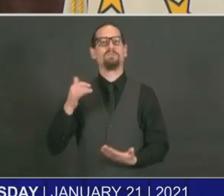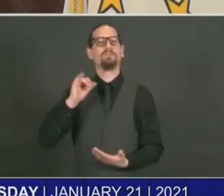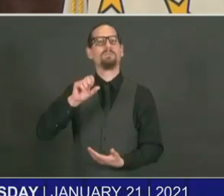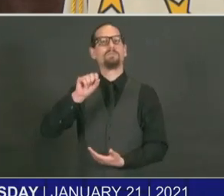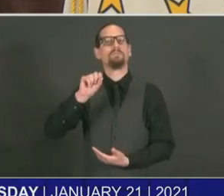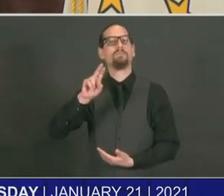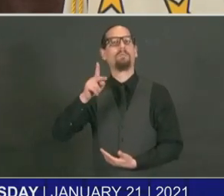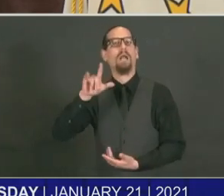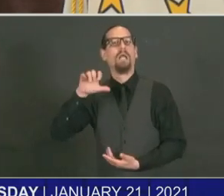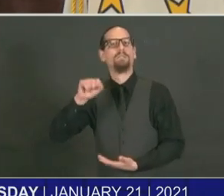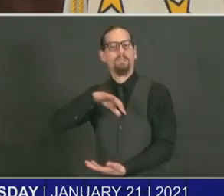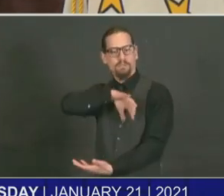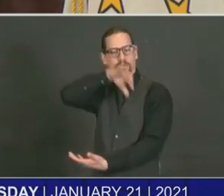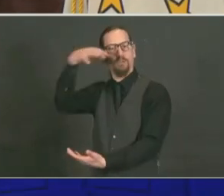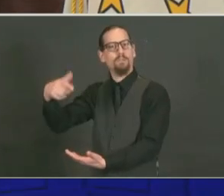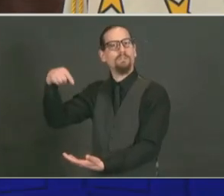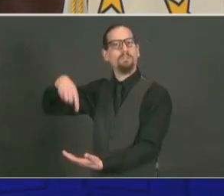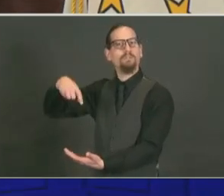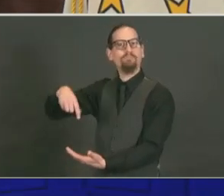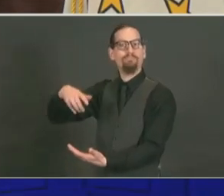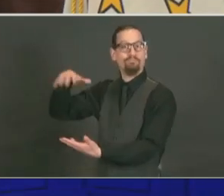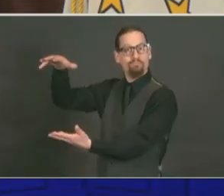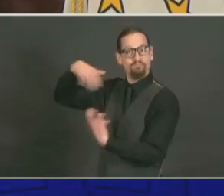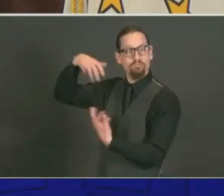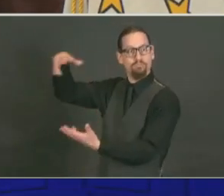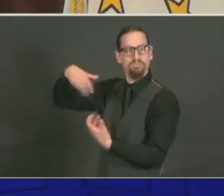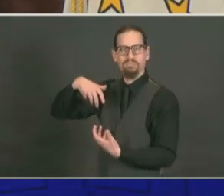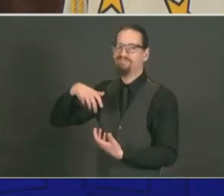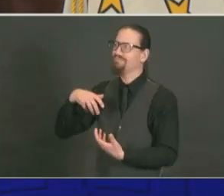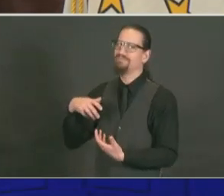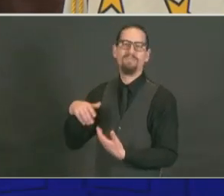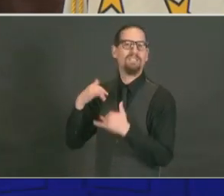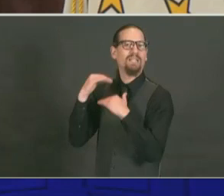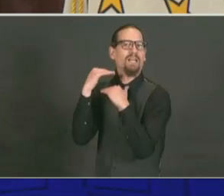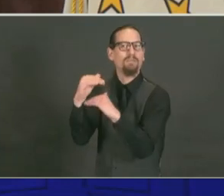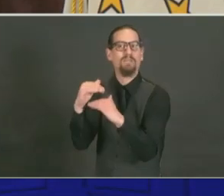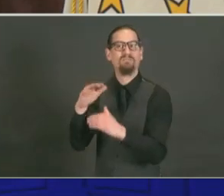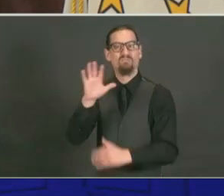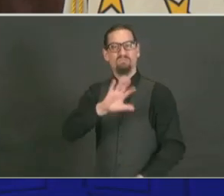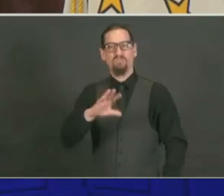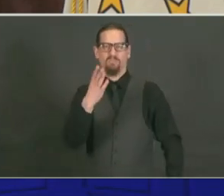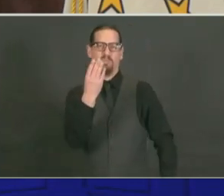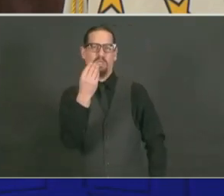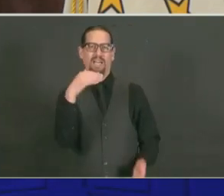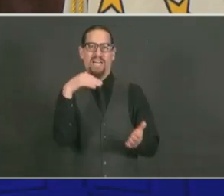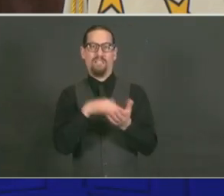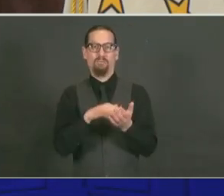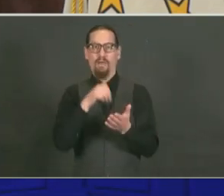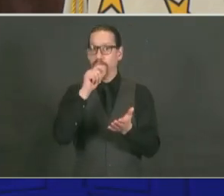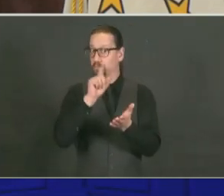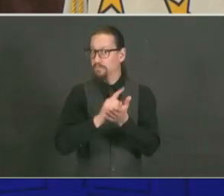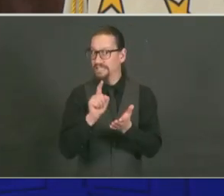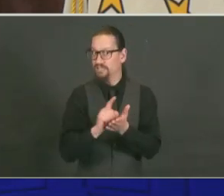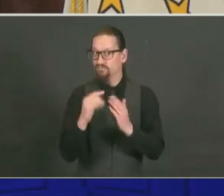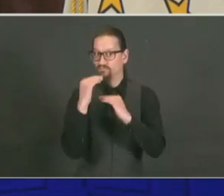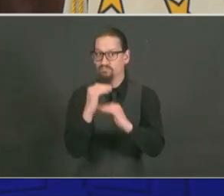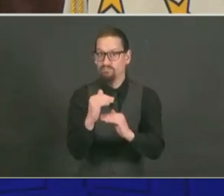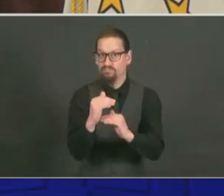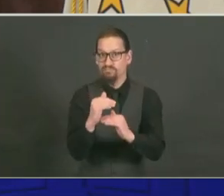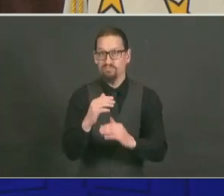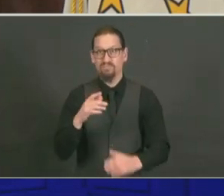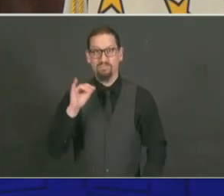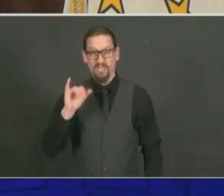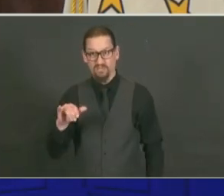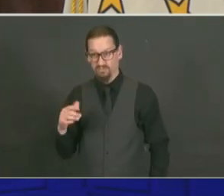Rhode Island as other states. We are still getting roughly about 14,000 doses a week, which is only enough to vaccinate 1